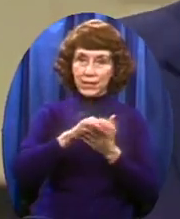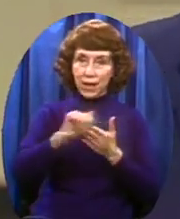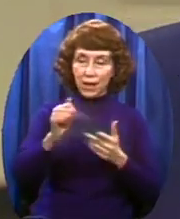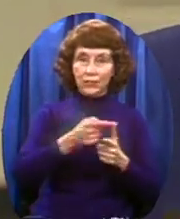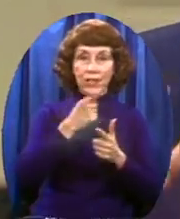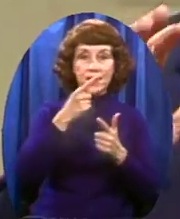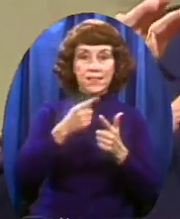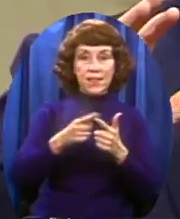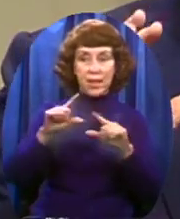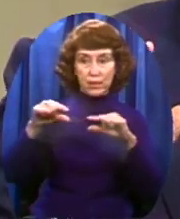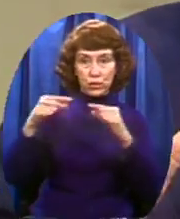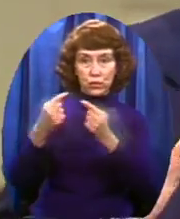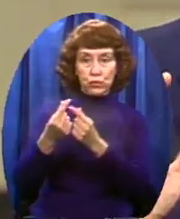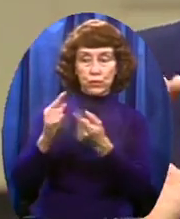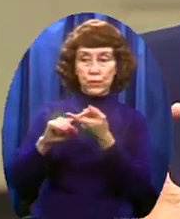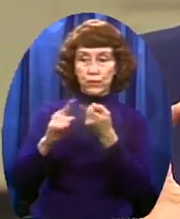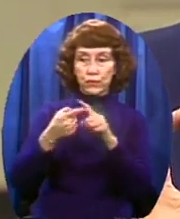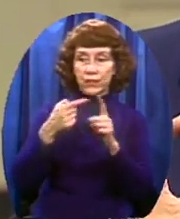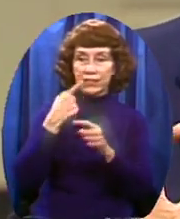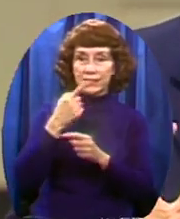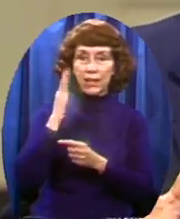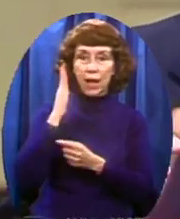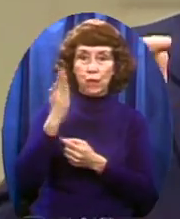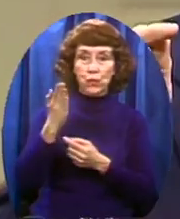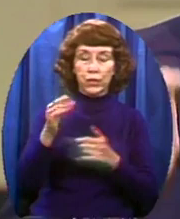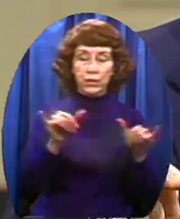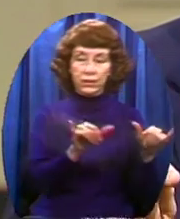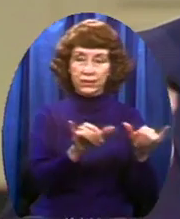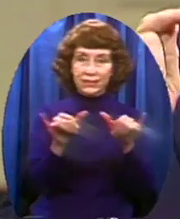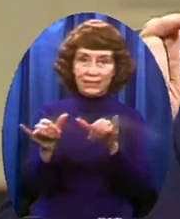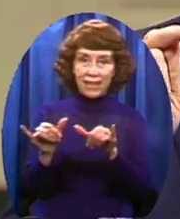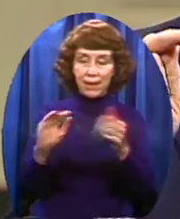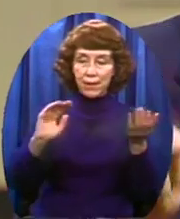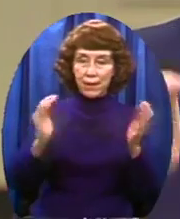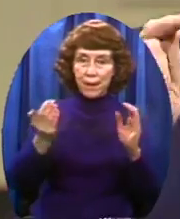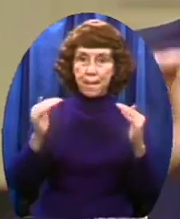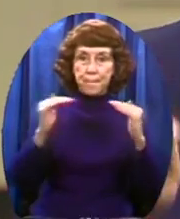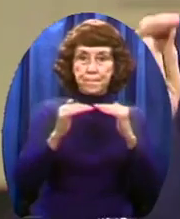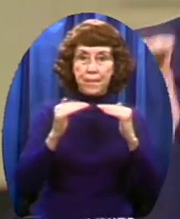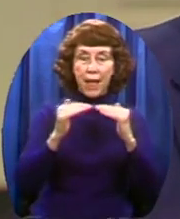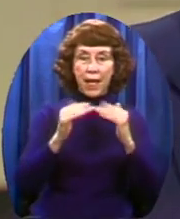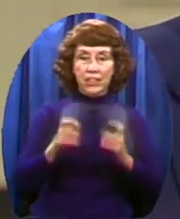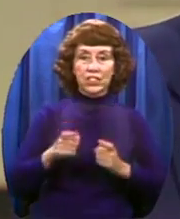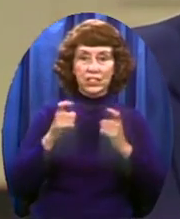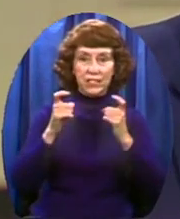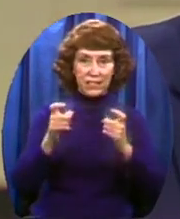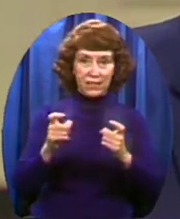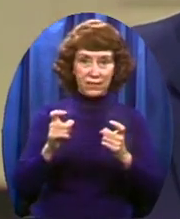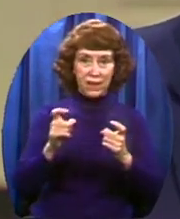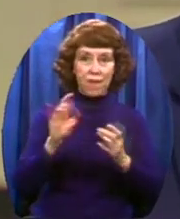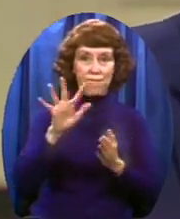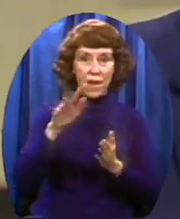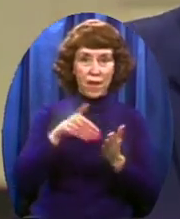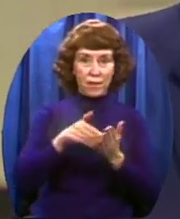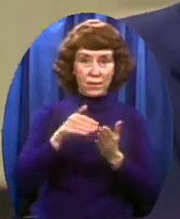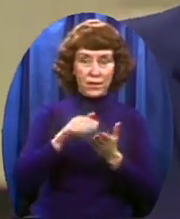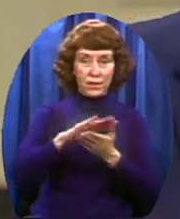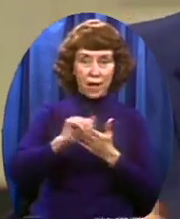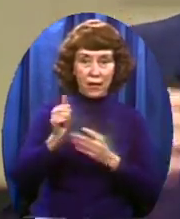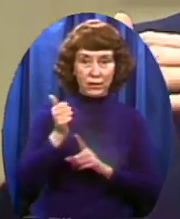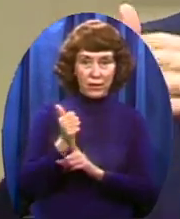A matching gift of five million dollars Providing by December 31, just days away